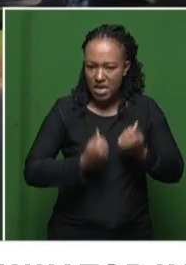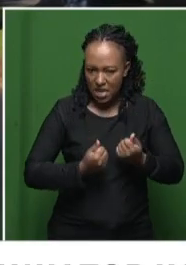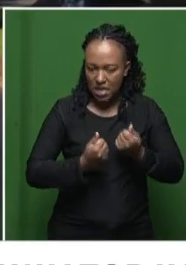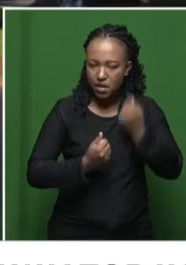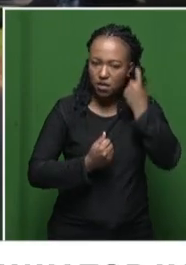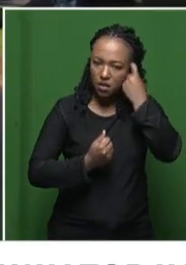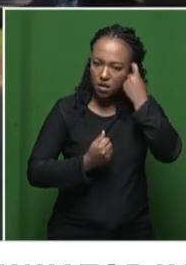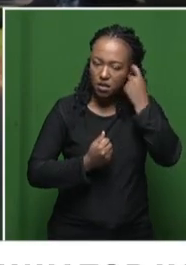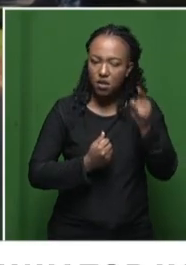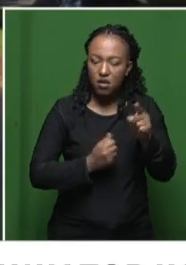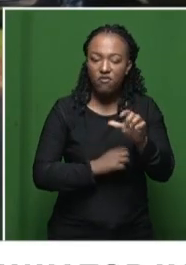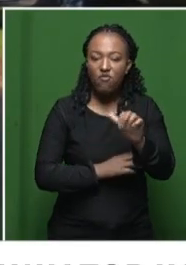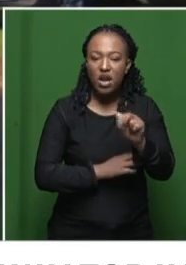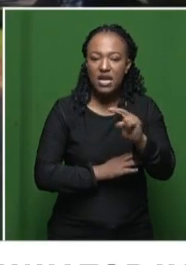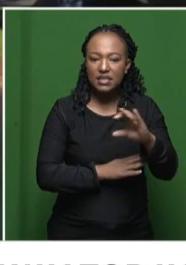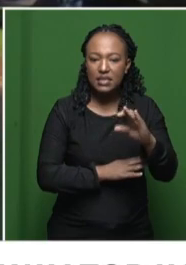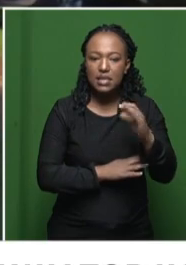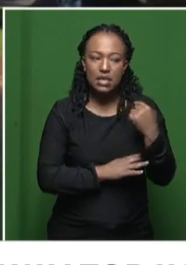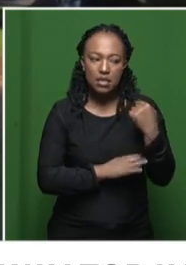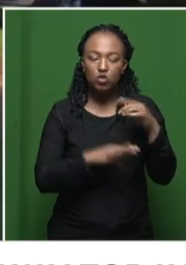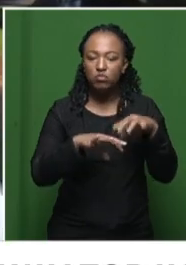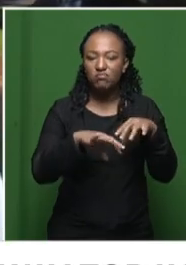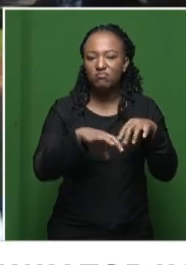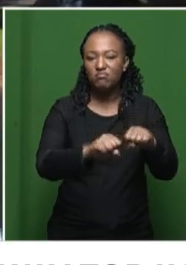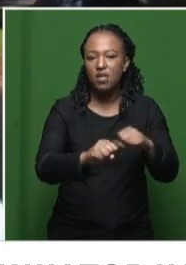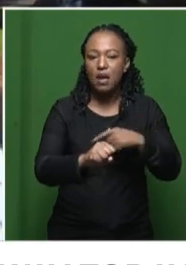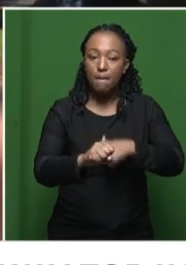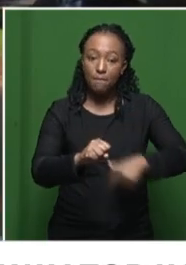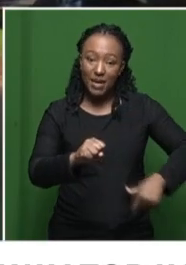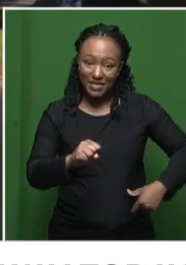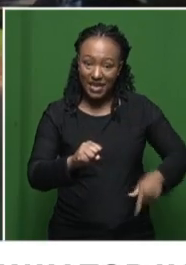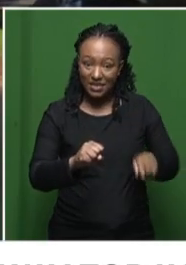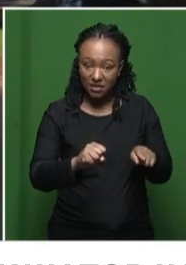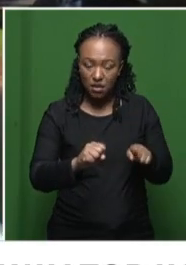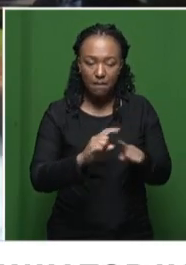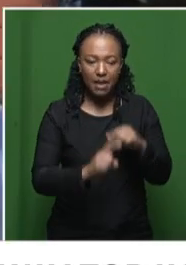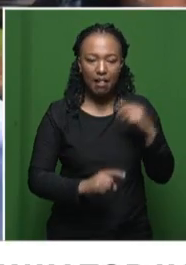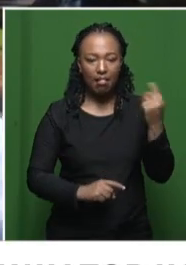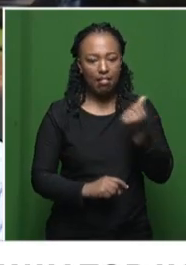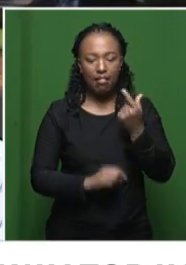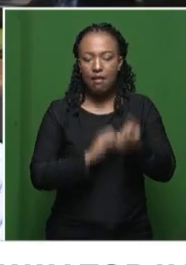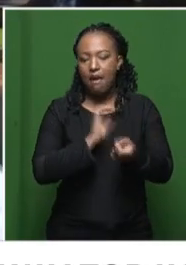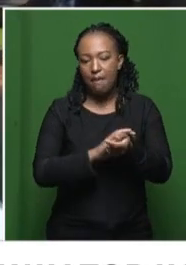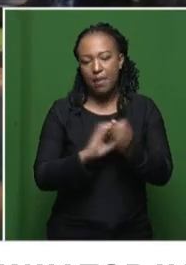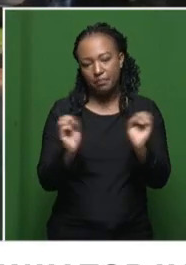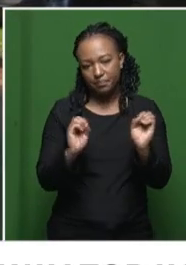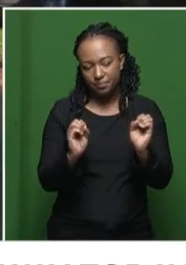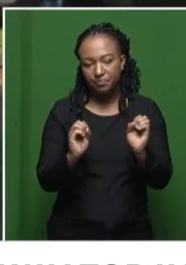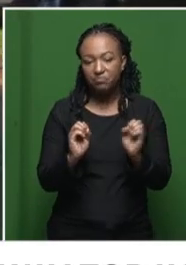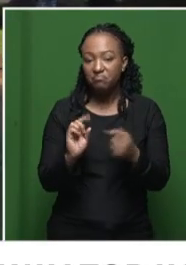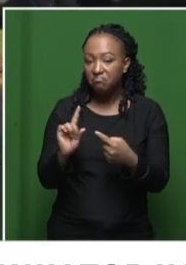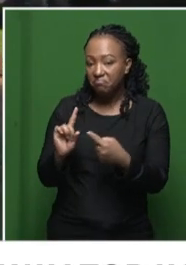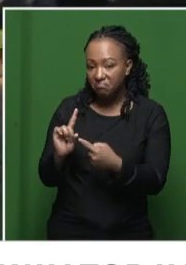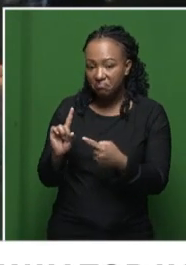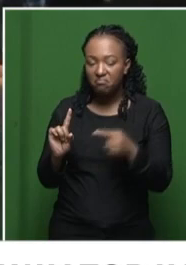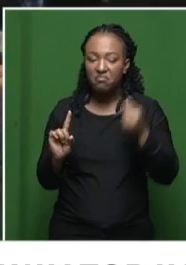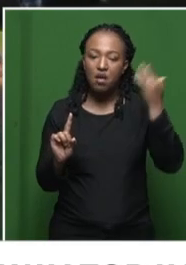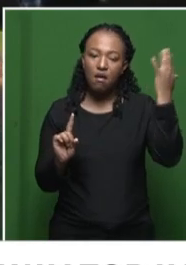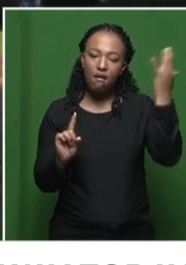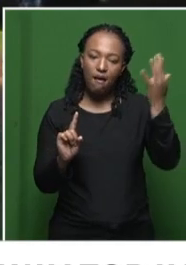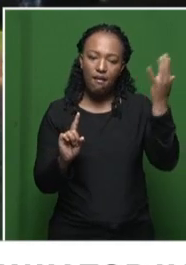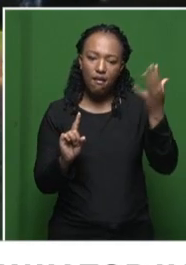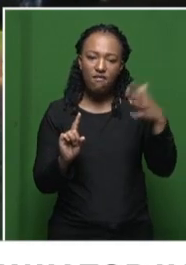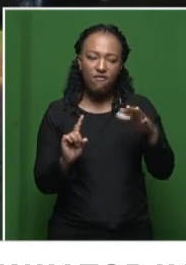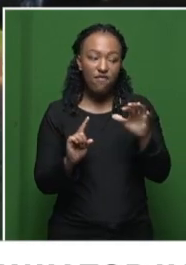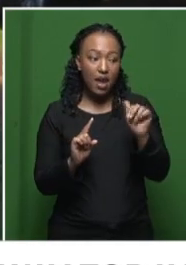take over as the president of the ANC. But essentially that did not transpire. You've had Baba Loma Tighezela of late meeting with